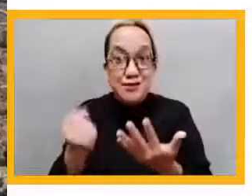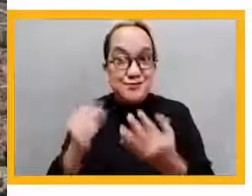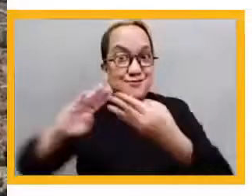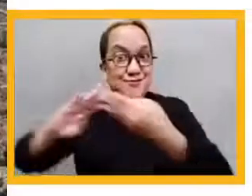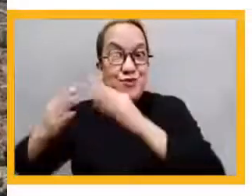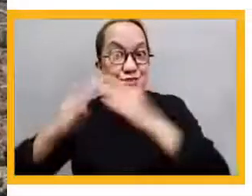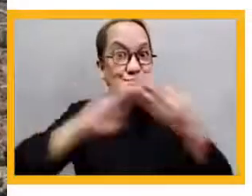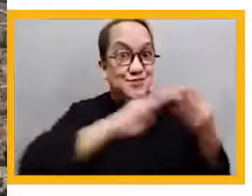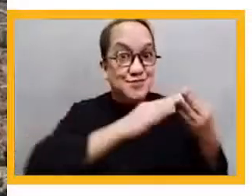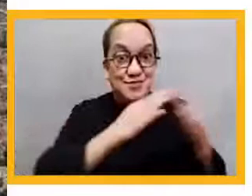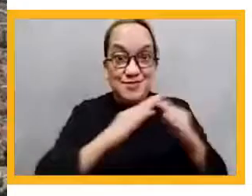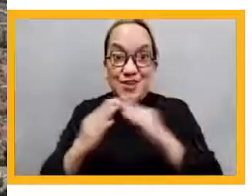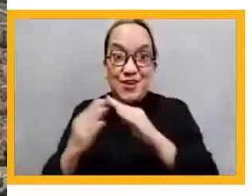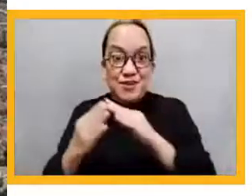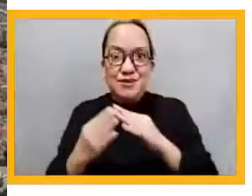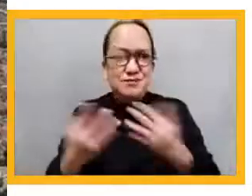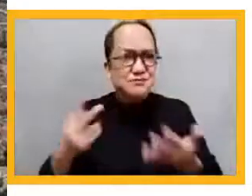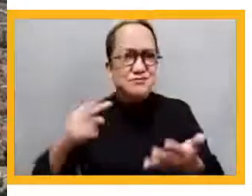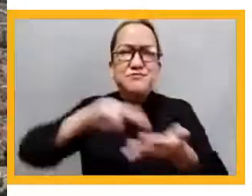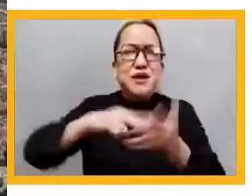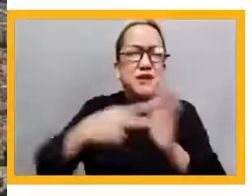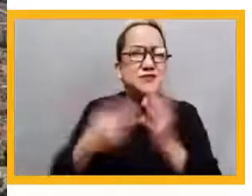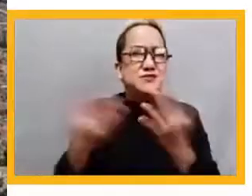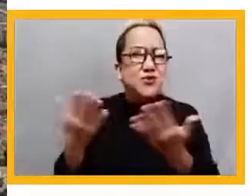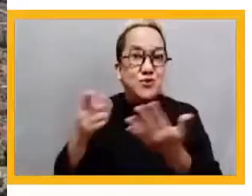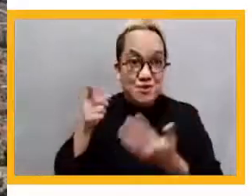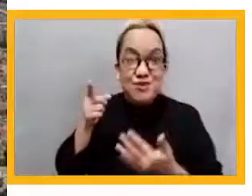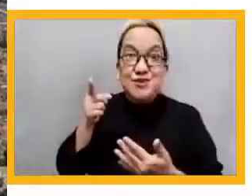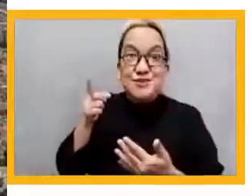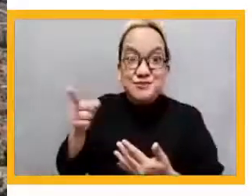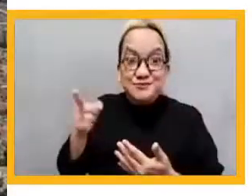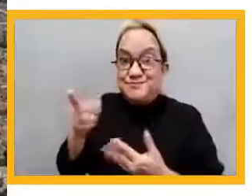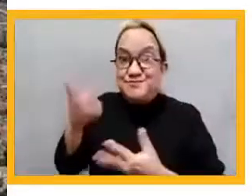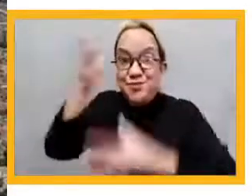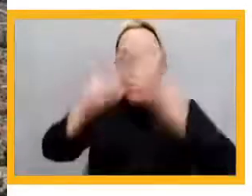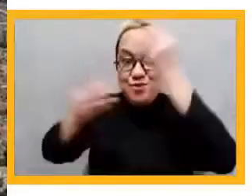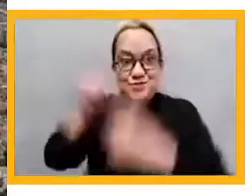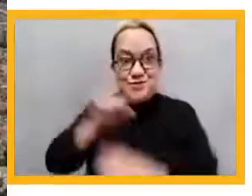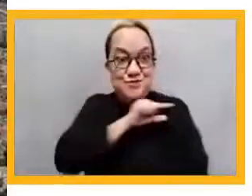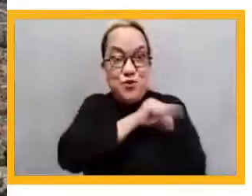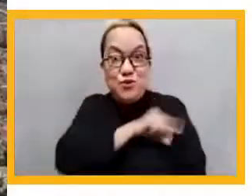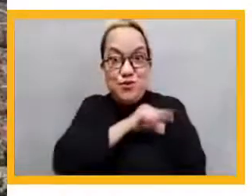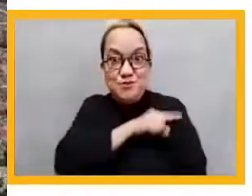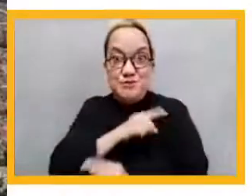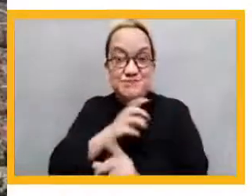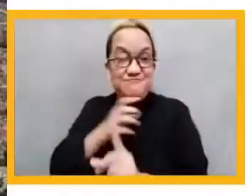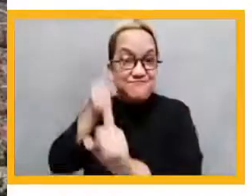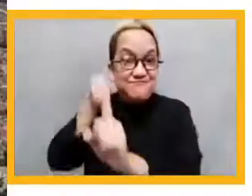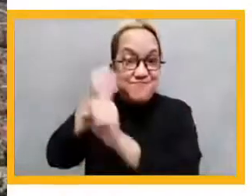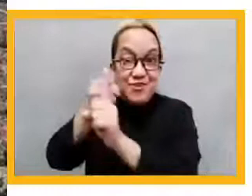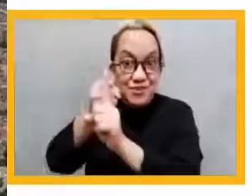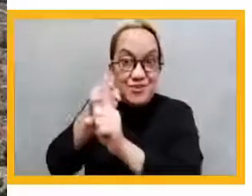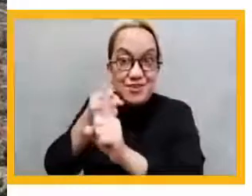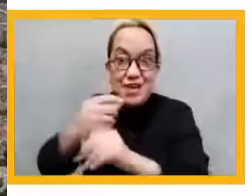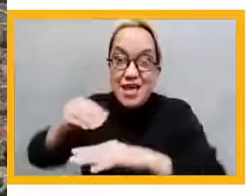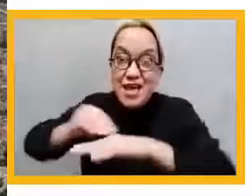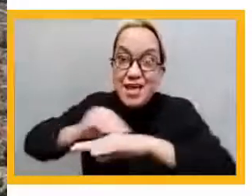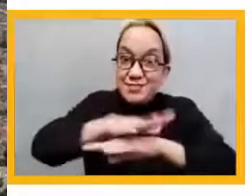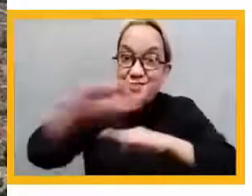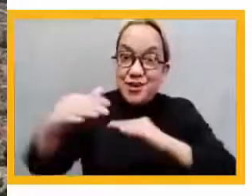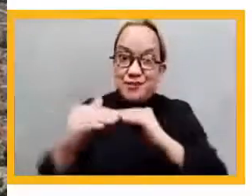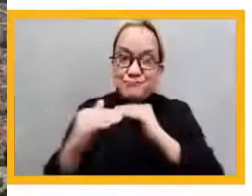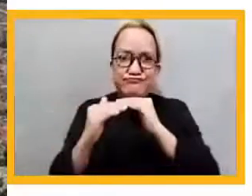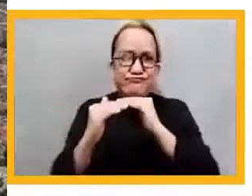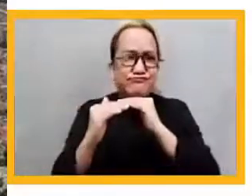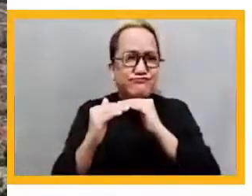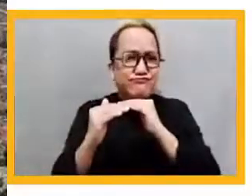coverage. But for quality, and sustainability, we also have learned you need the role of civil society and